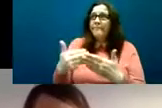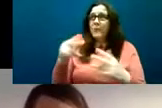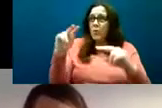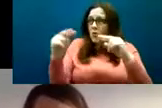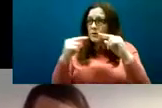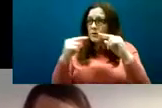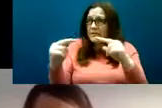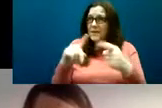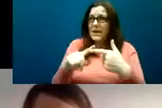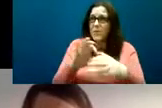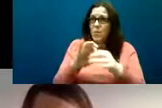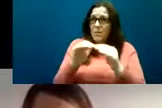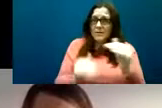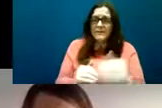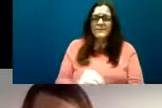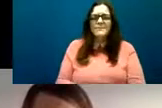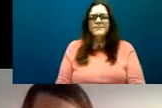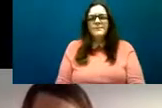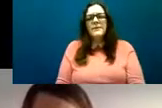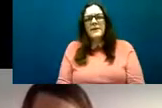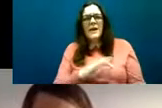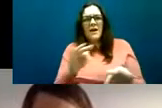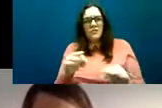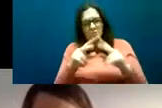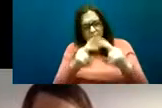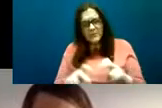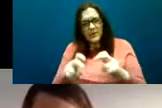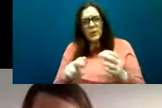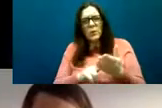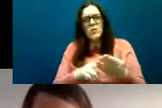narrative analysis to construct an overall